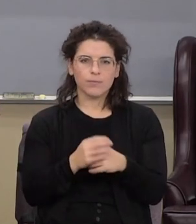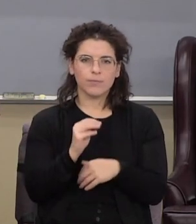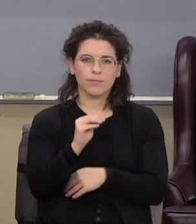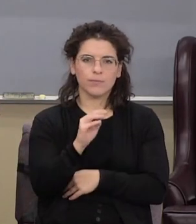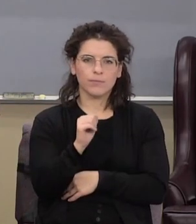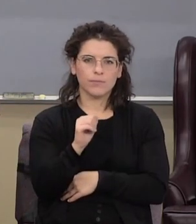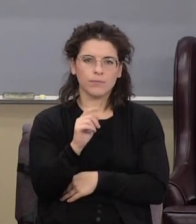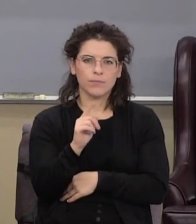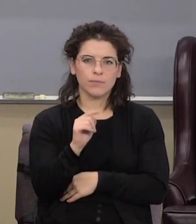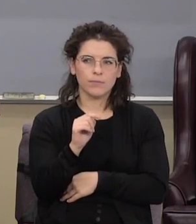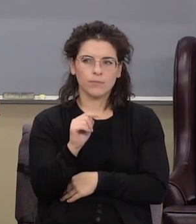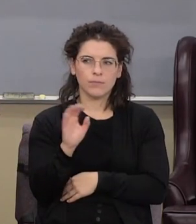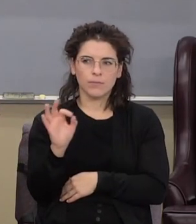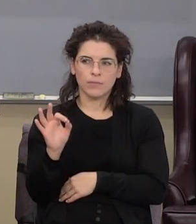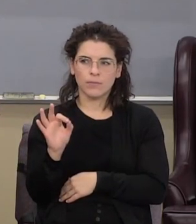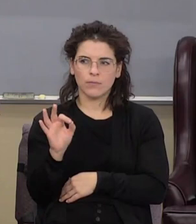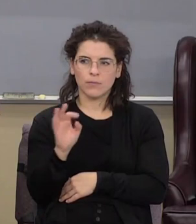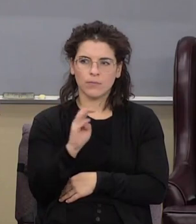Matthew 9